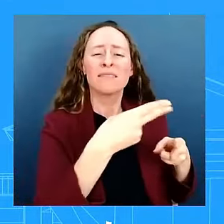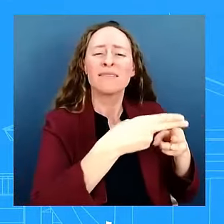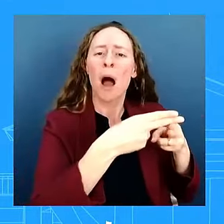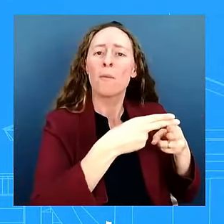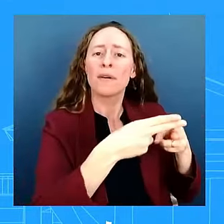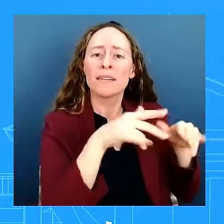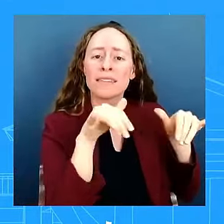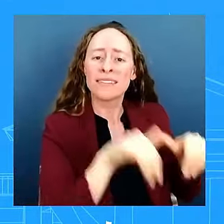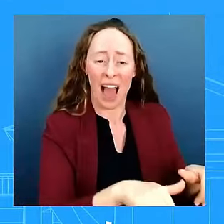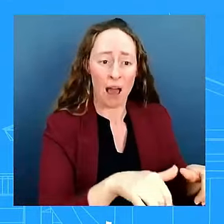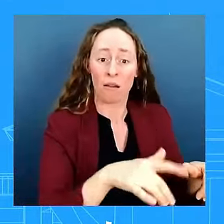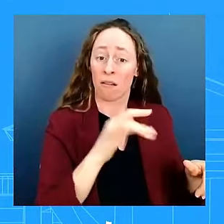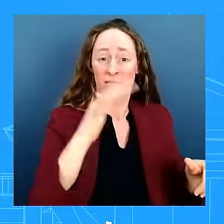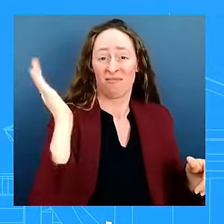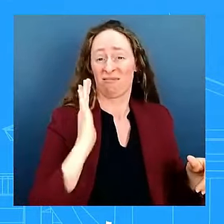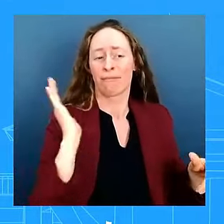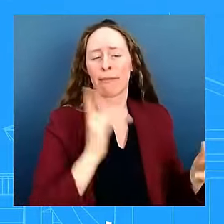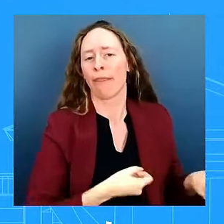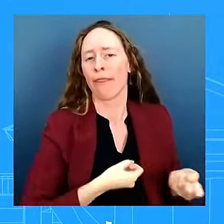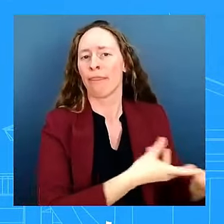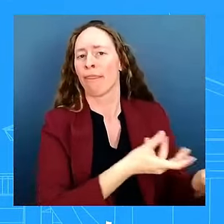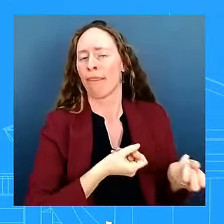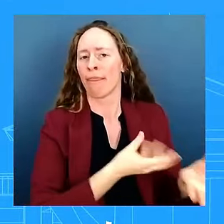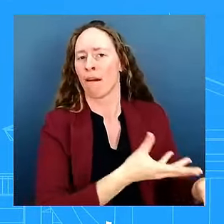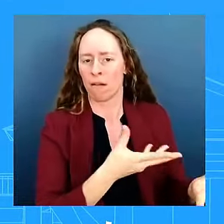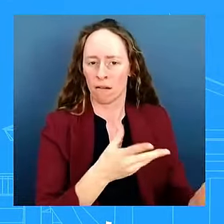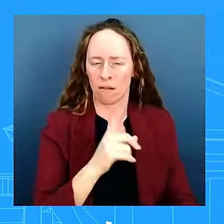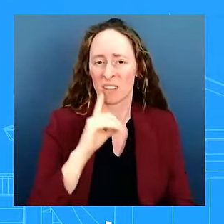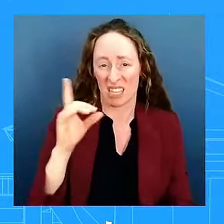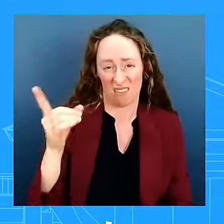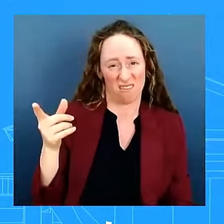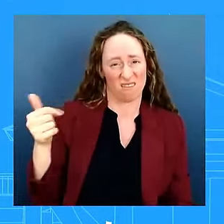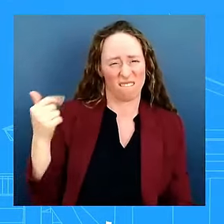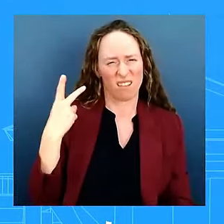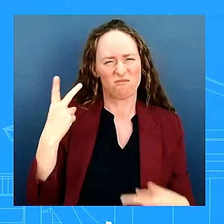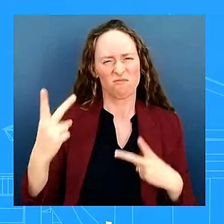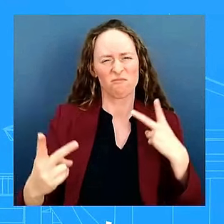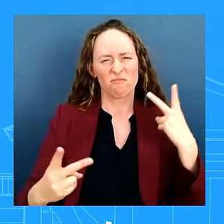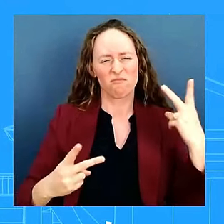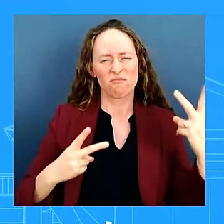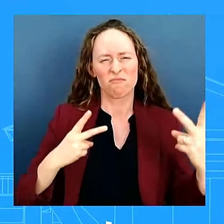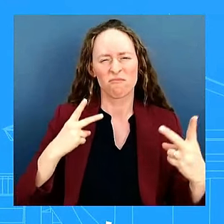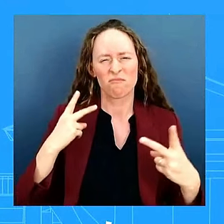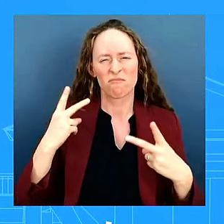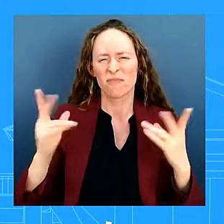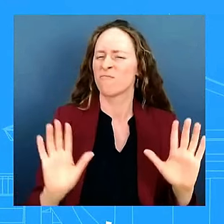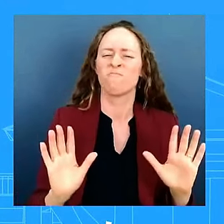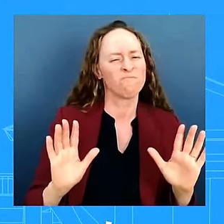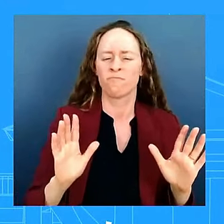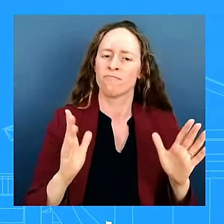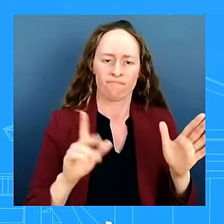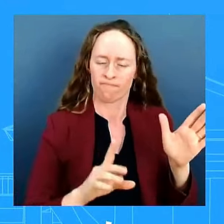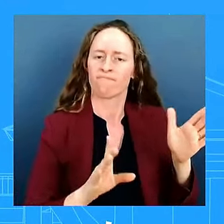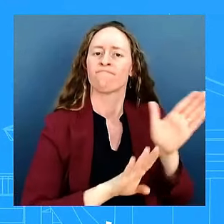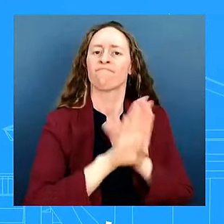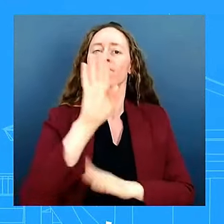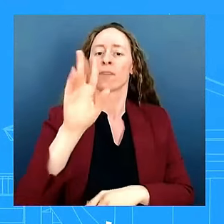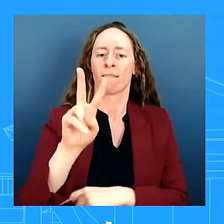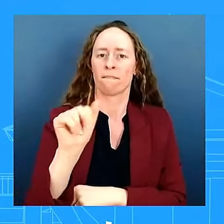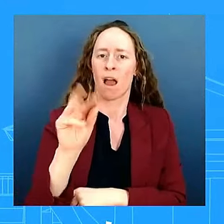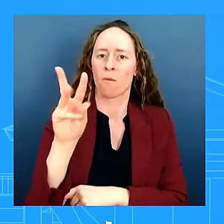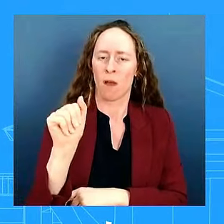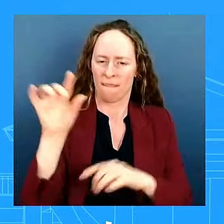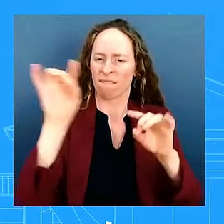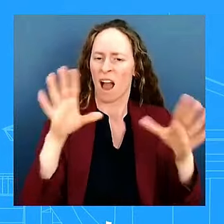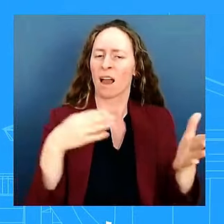1990 then senator biden wrote the landmark legislation the violence against women act vawa to